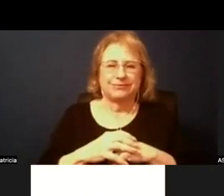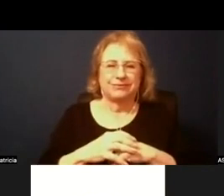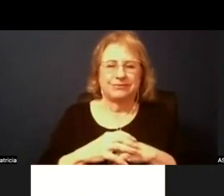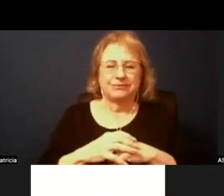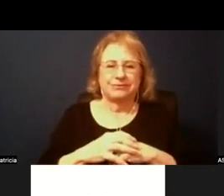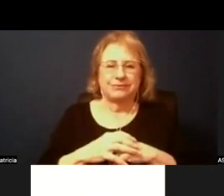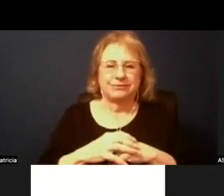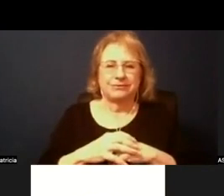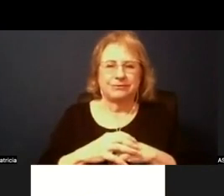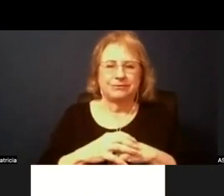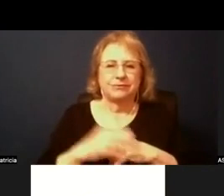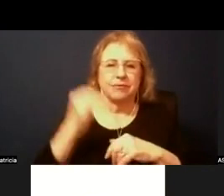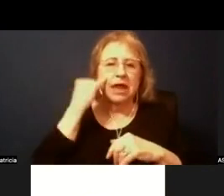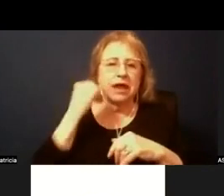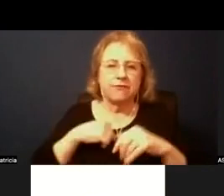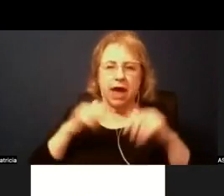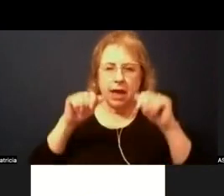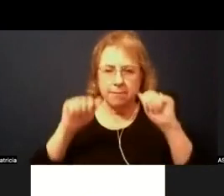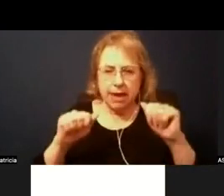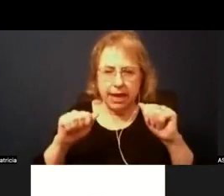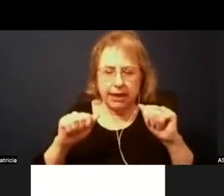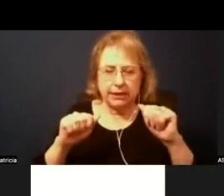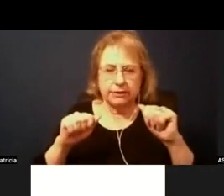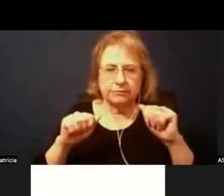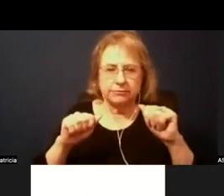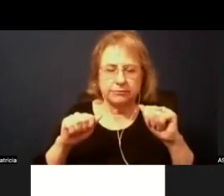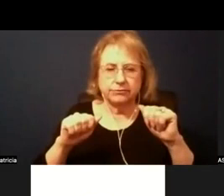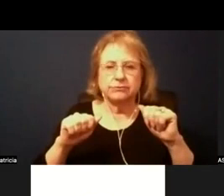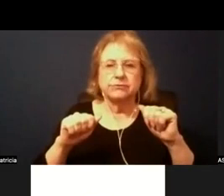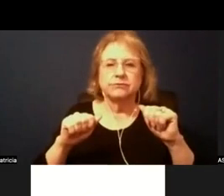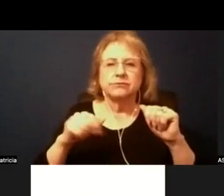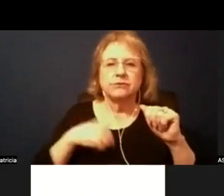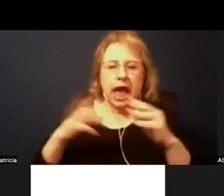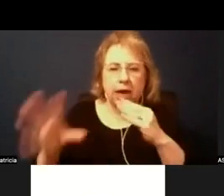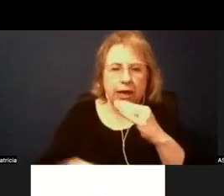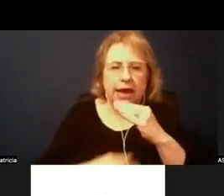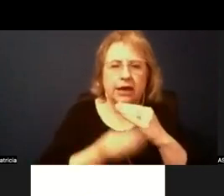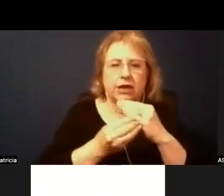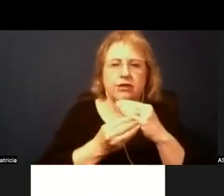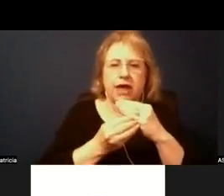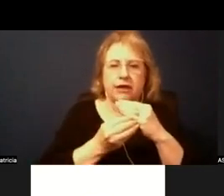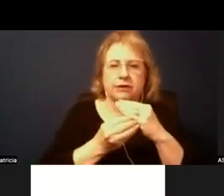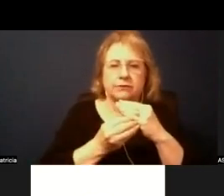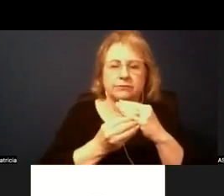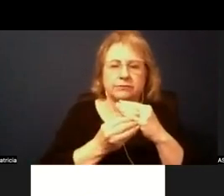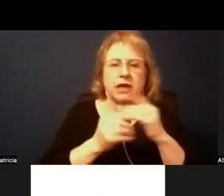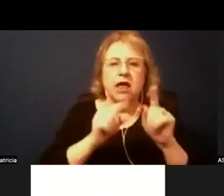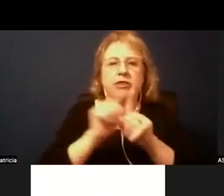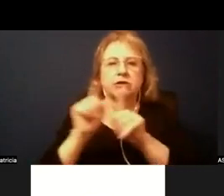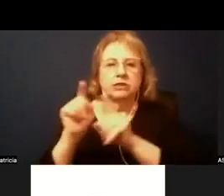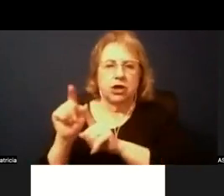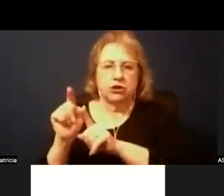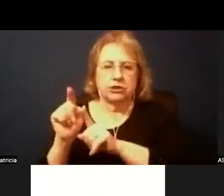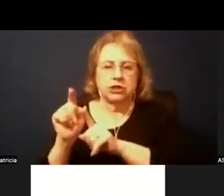If I may just follow up on that President Proctor the there is also a